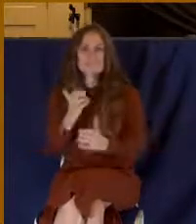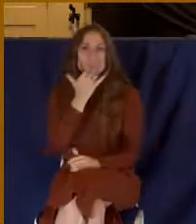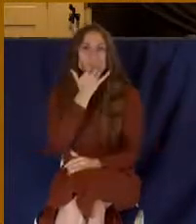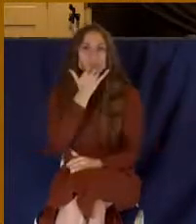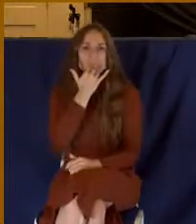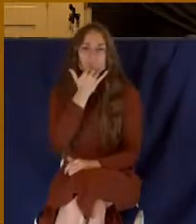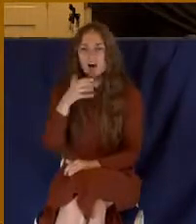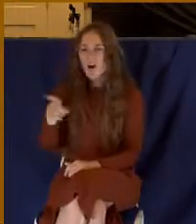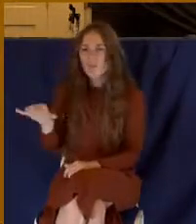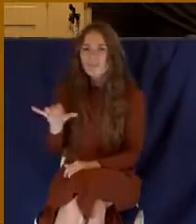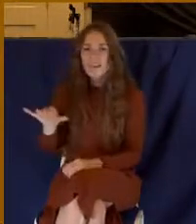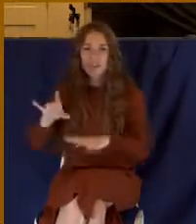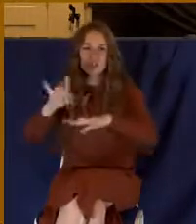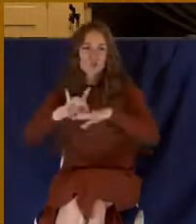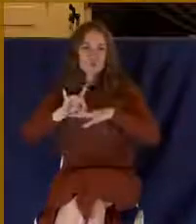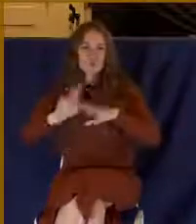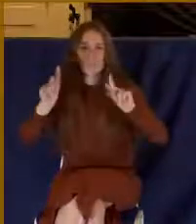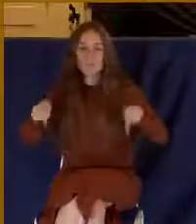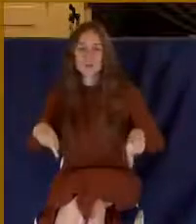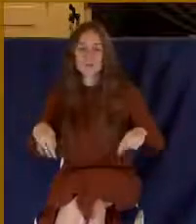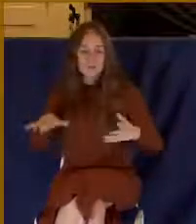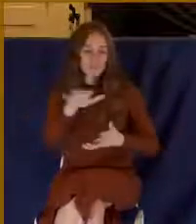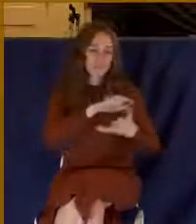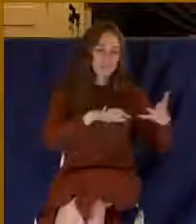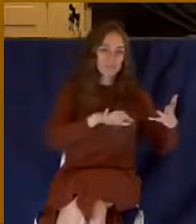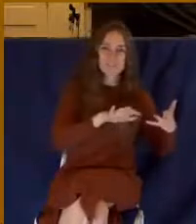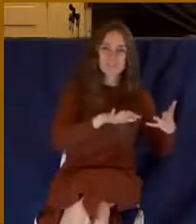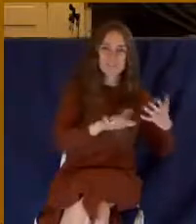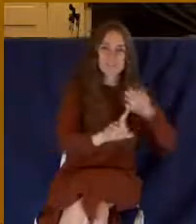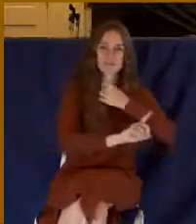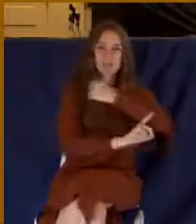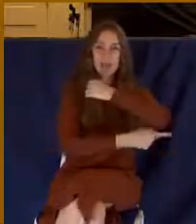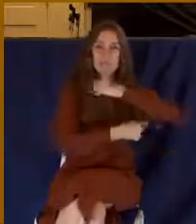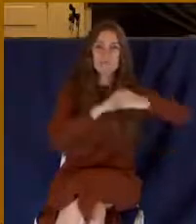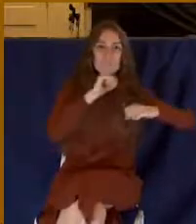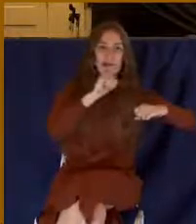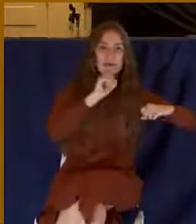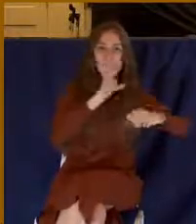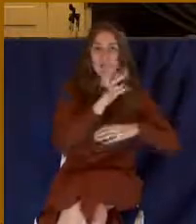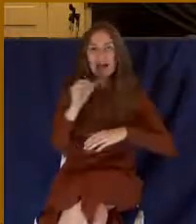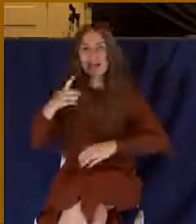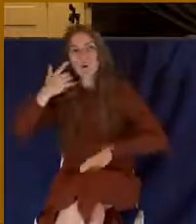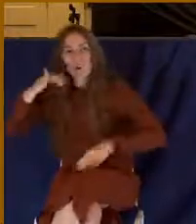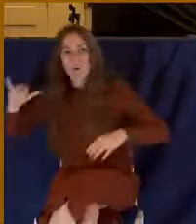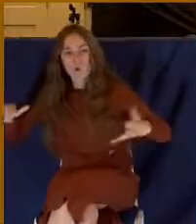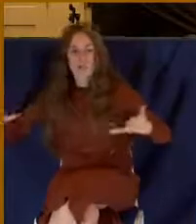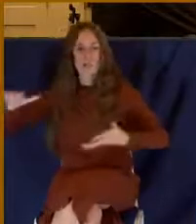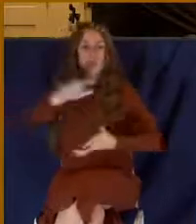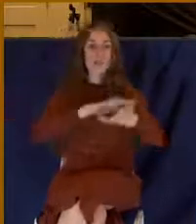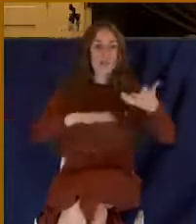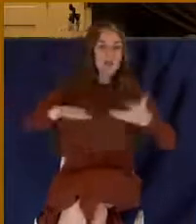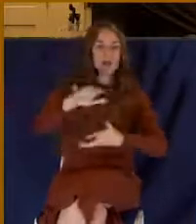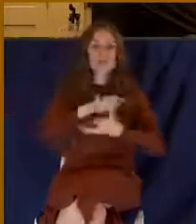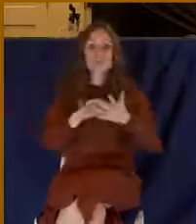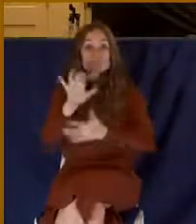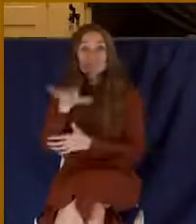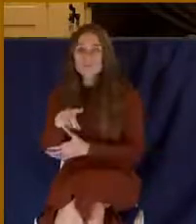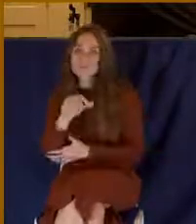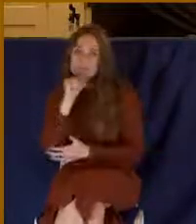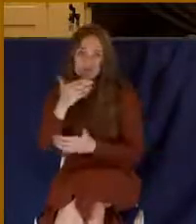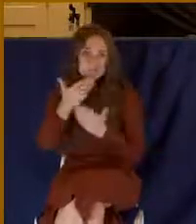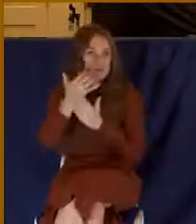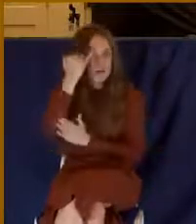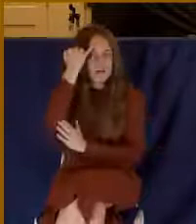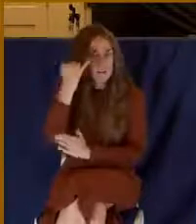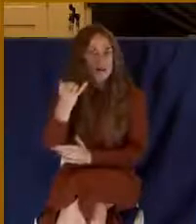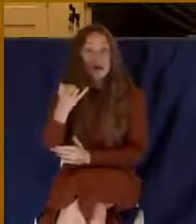a jeweler mixing together junk metal with gold. He botched that creation. And this creator is not really good. And in the Gnostic mind, you had to get